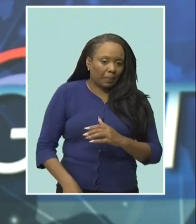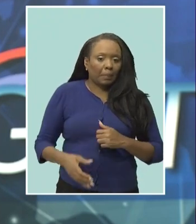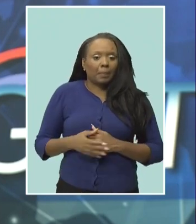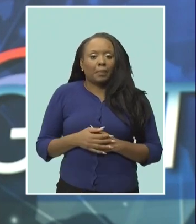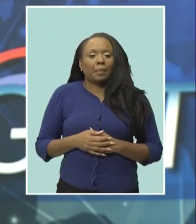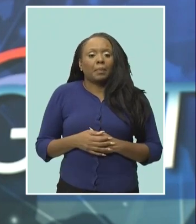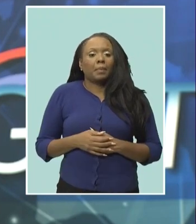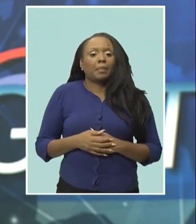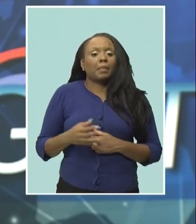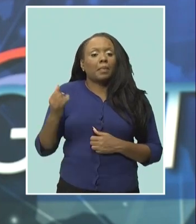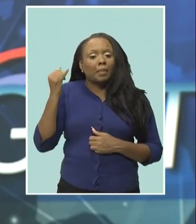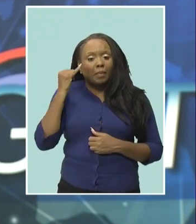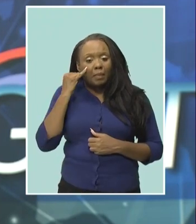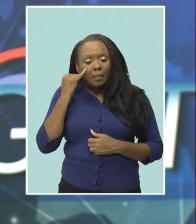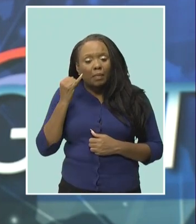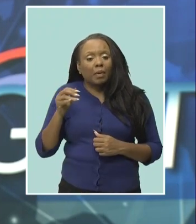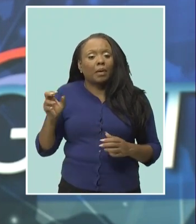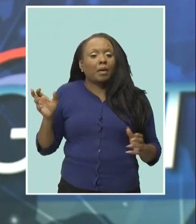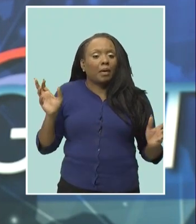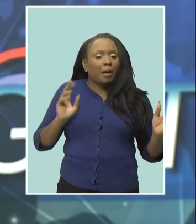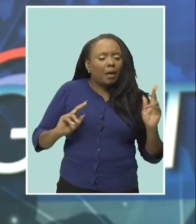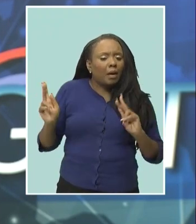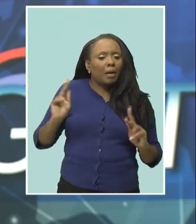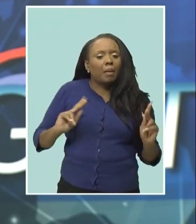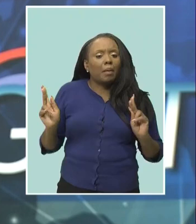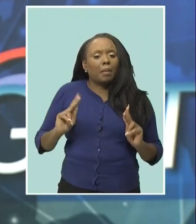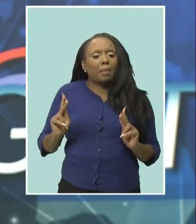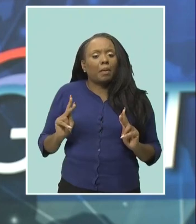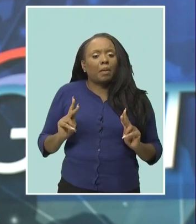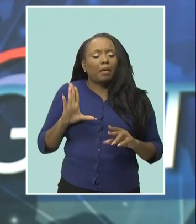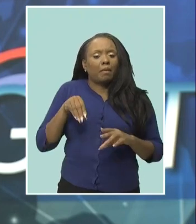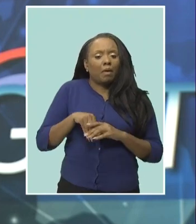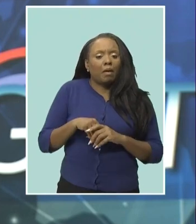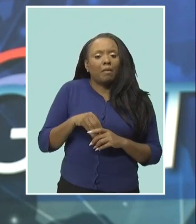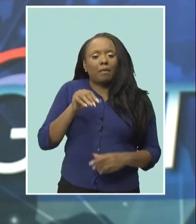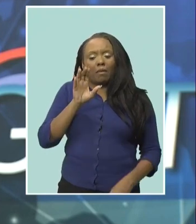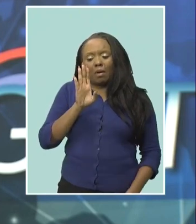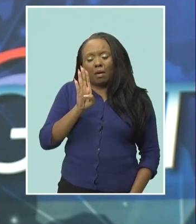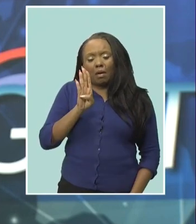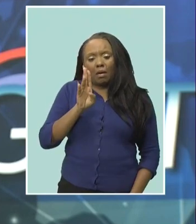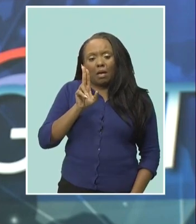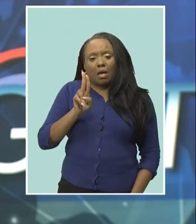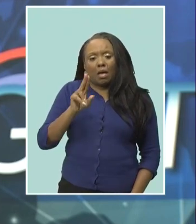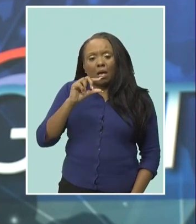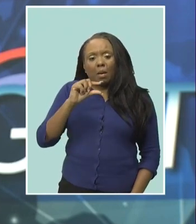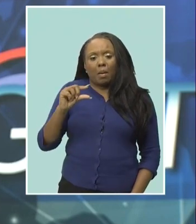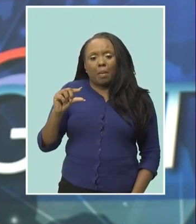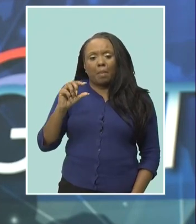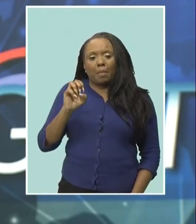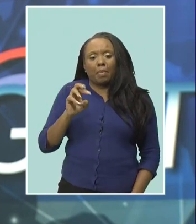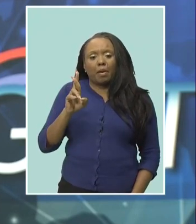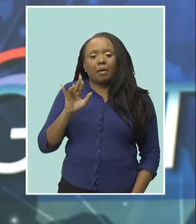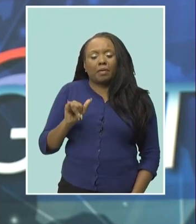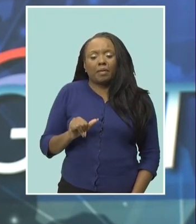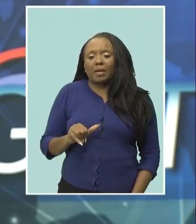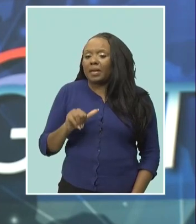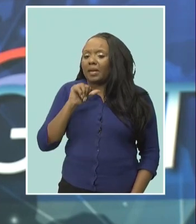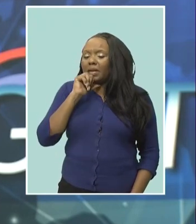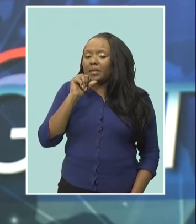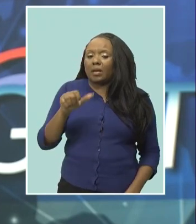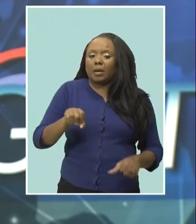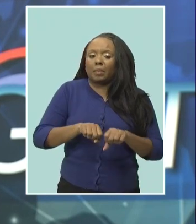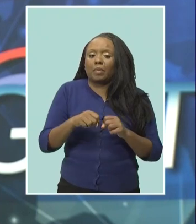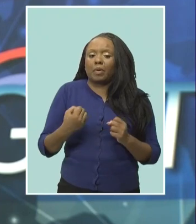no longer prosecute people for buggery and serious indecency under the sexual offenses act reacting to the news Caribbean